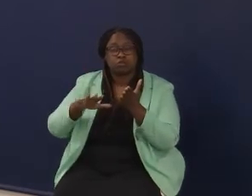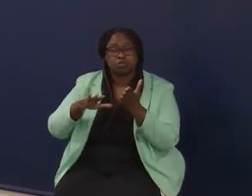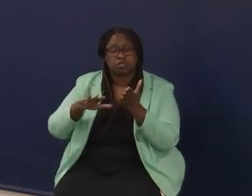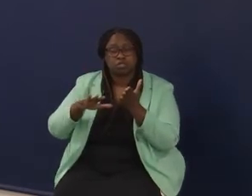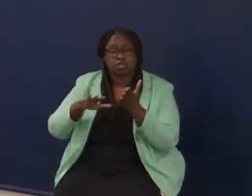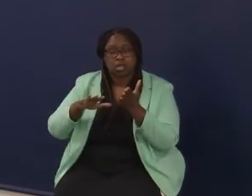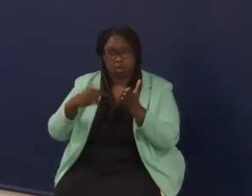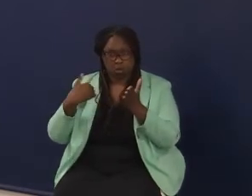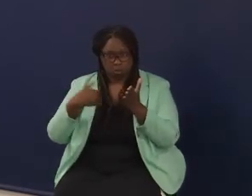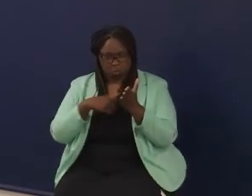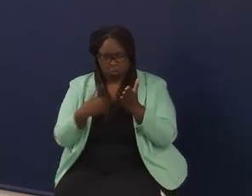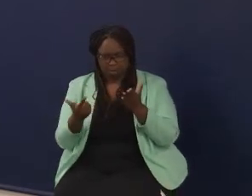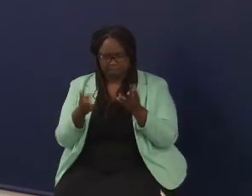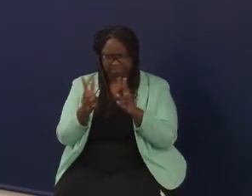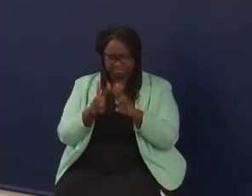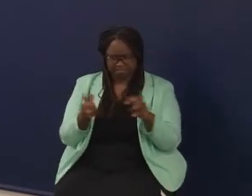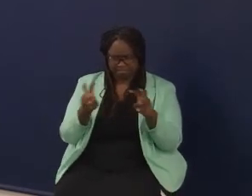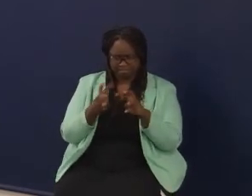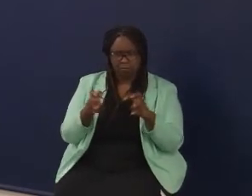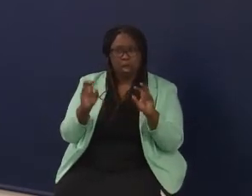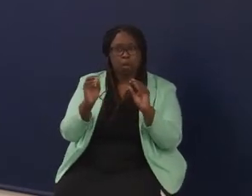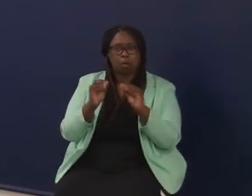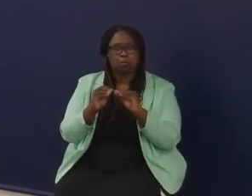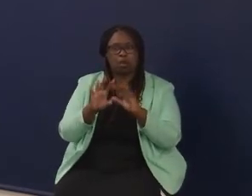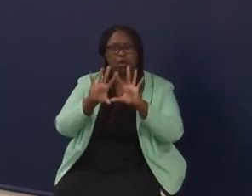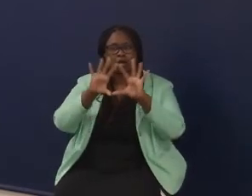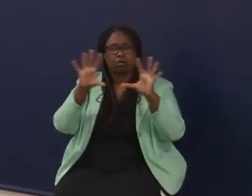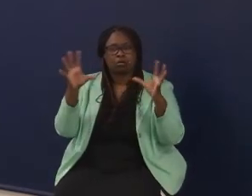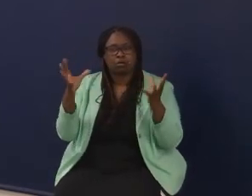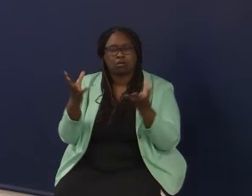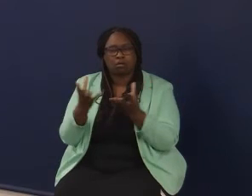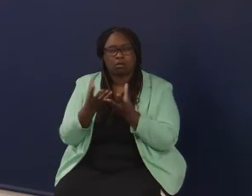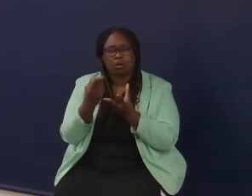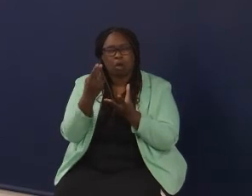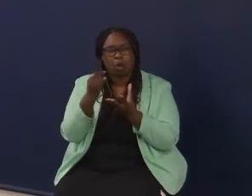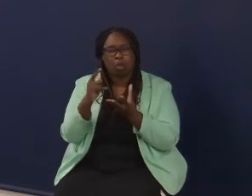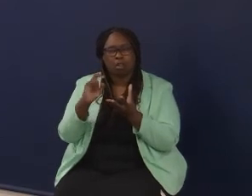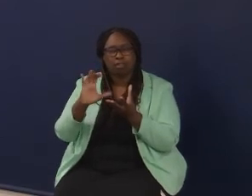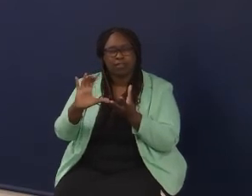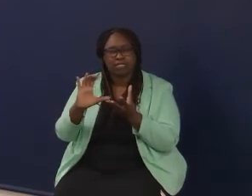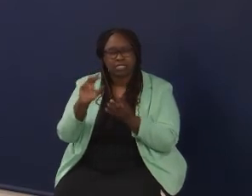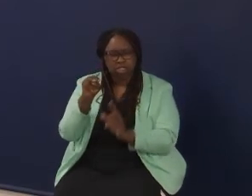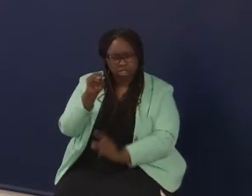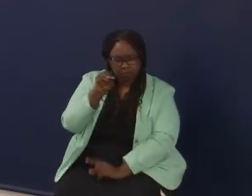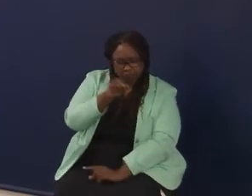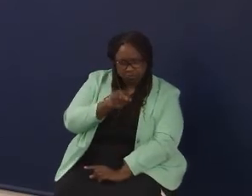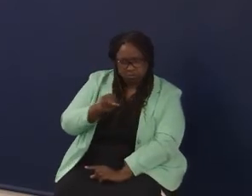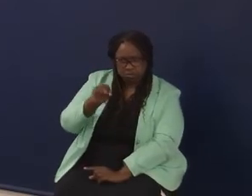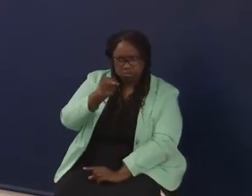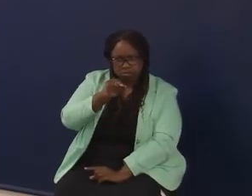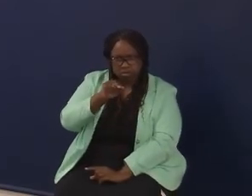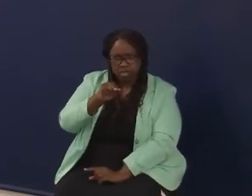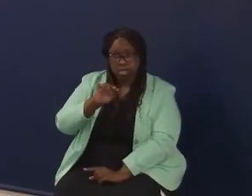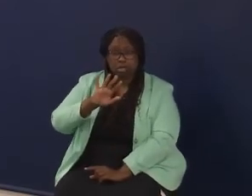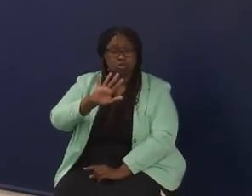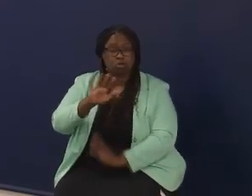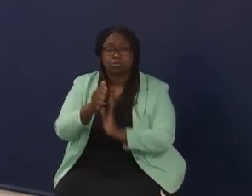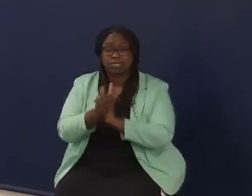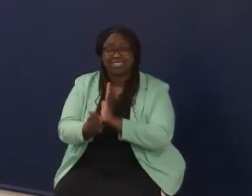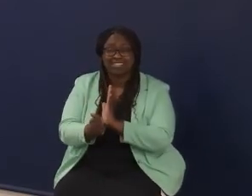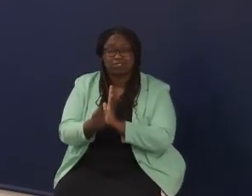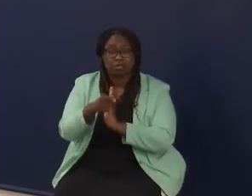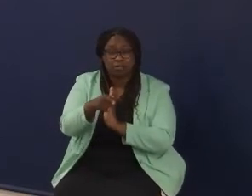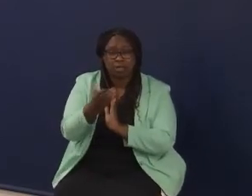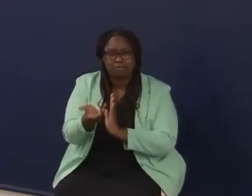of students. It's really become important that we start looking at all the skills that students are bringing to the tables and how we're developing all of this